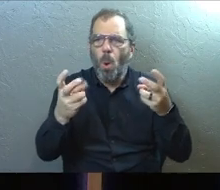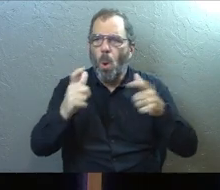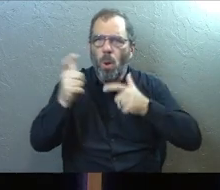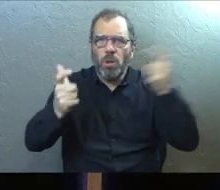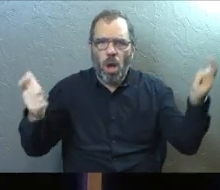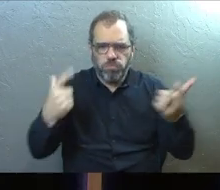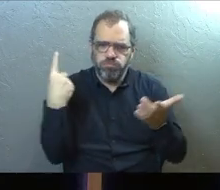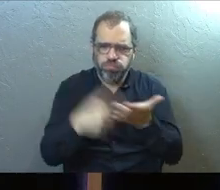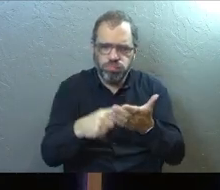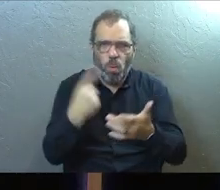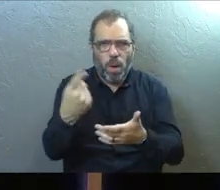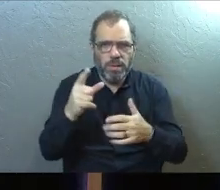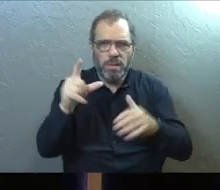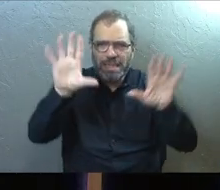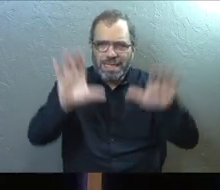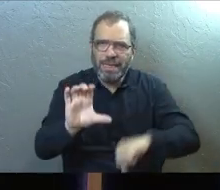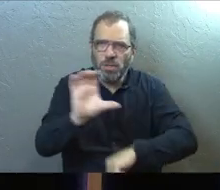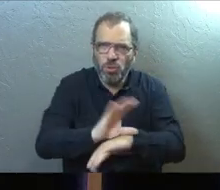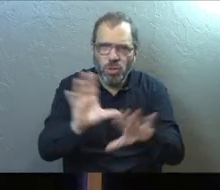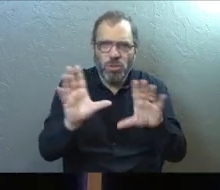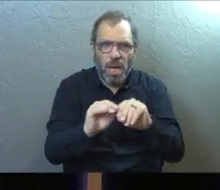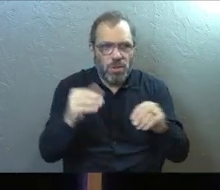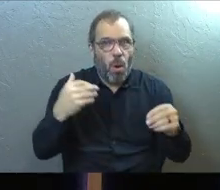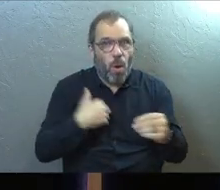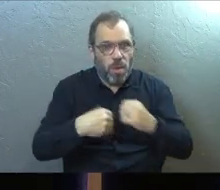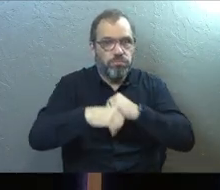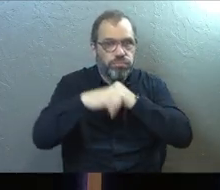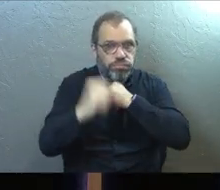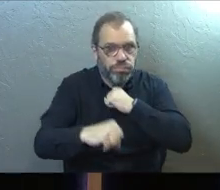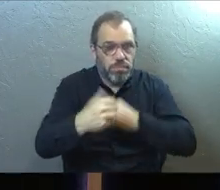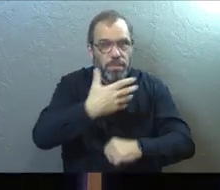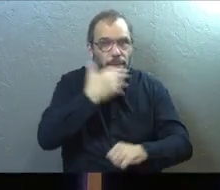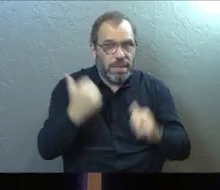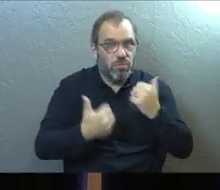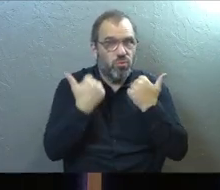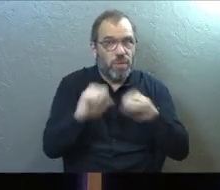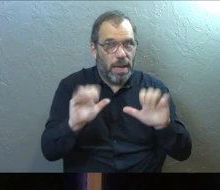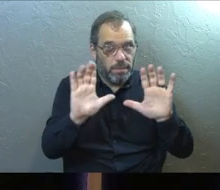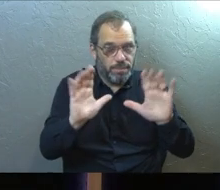too large to cover in one Sunday, and I'm going to go long and do my best.